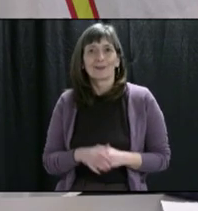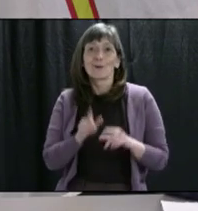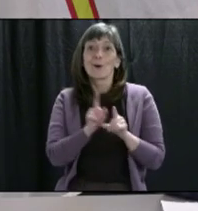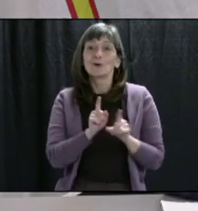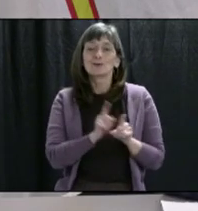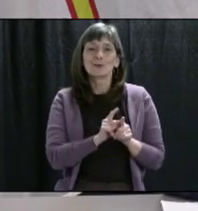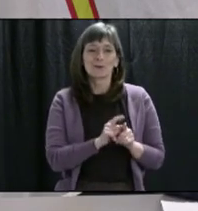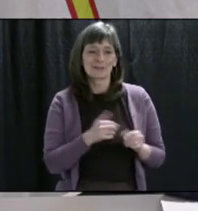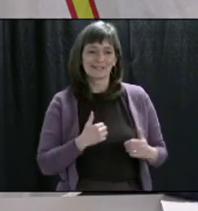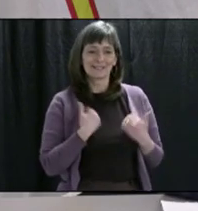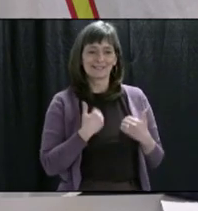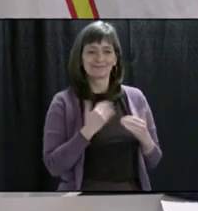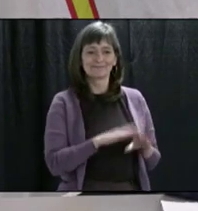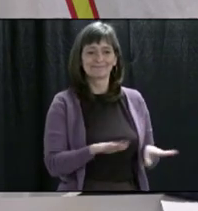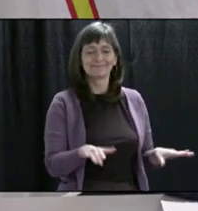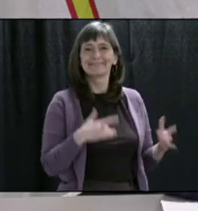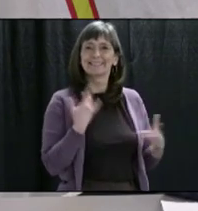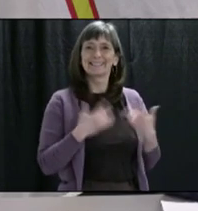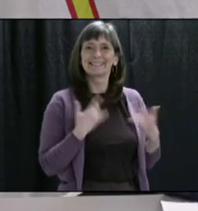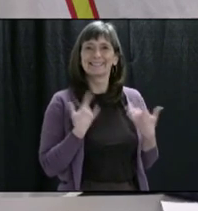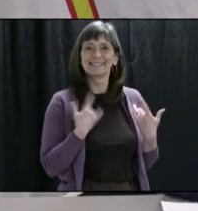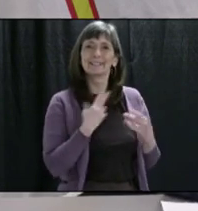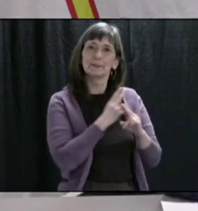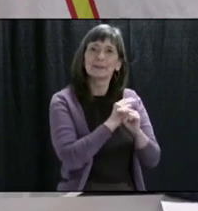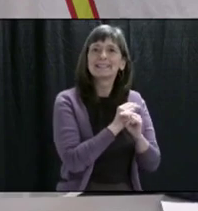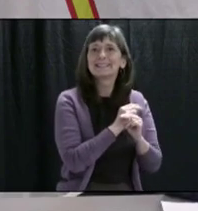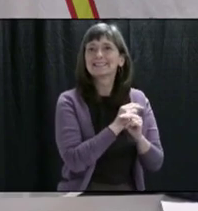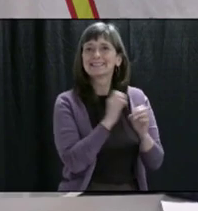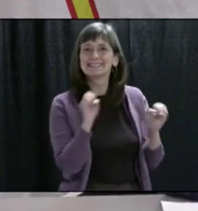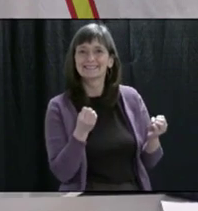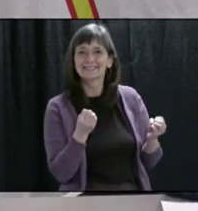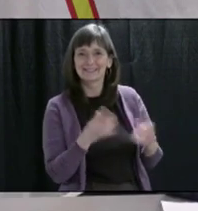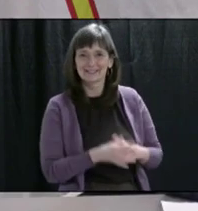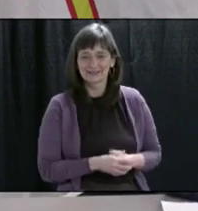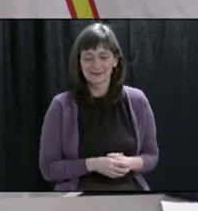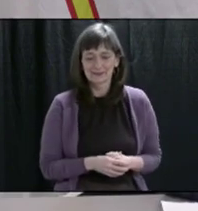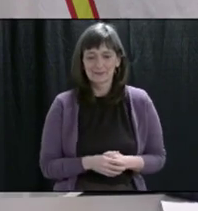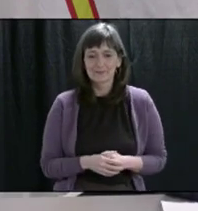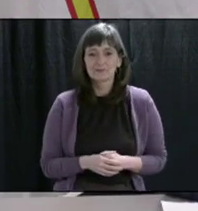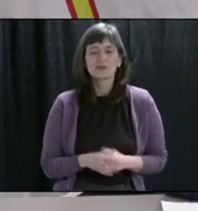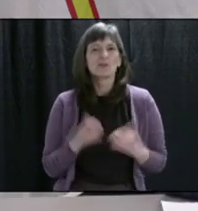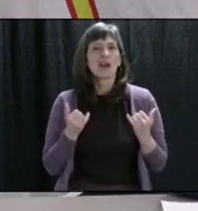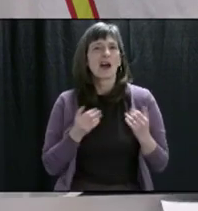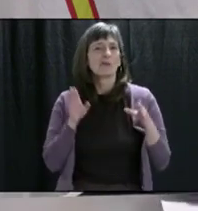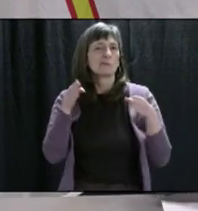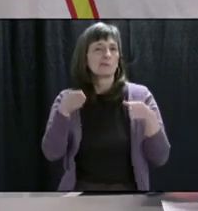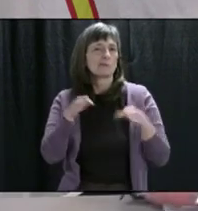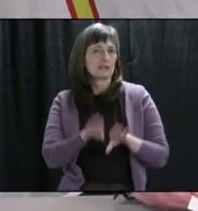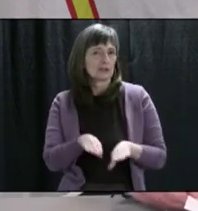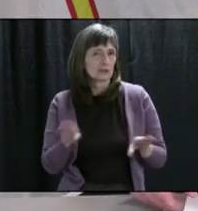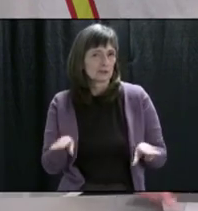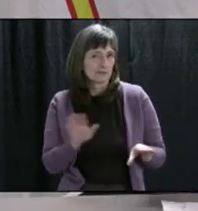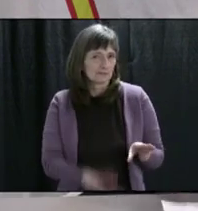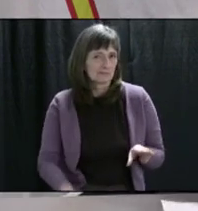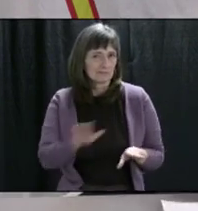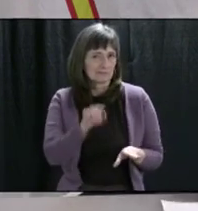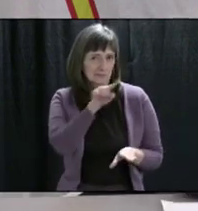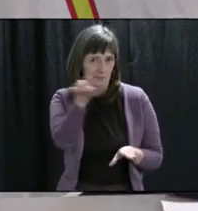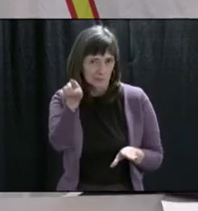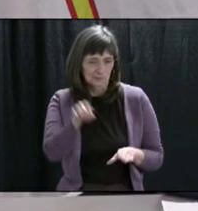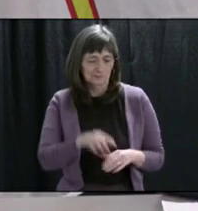population. So I want to take a moment now to talk to the children throughout Newfoundland and Labrador.